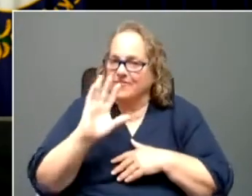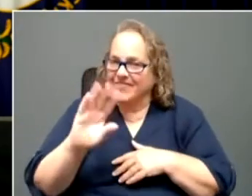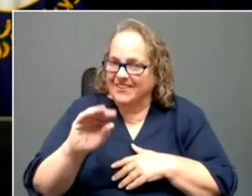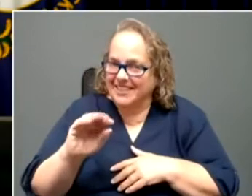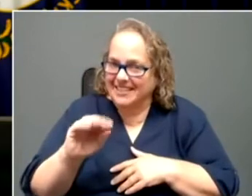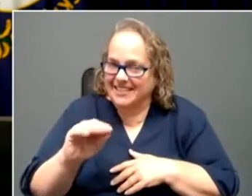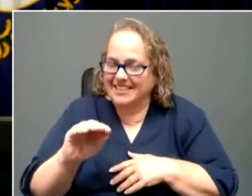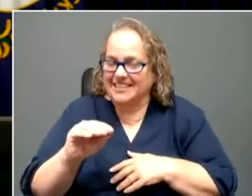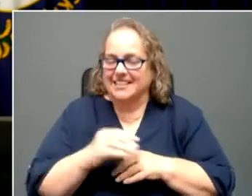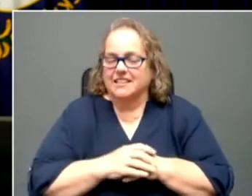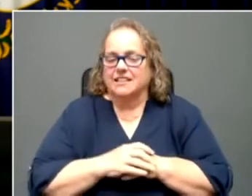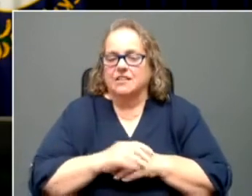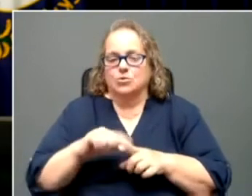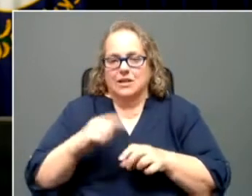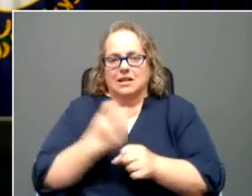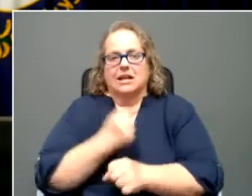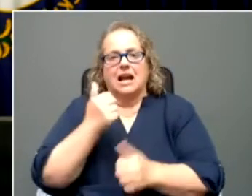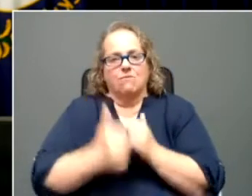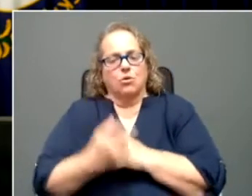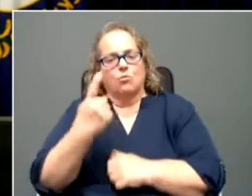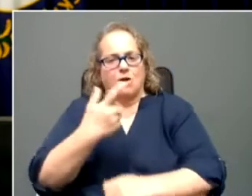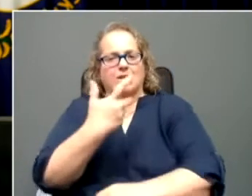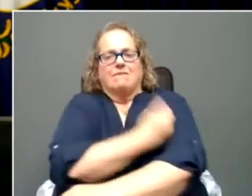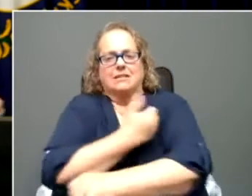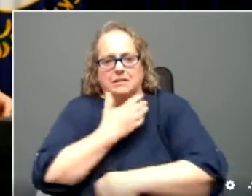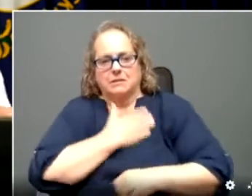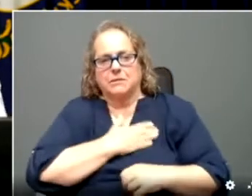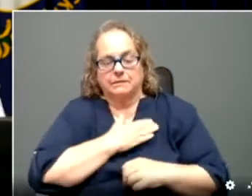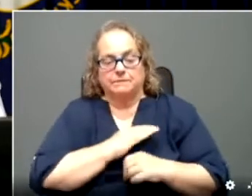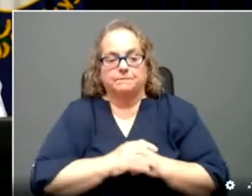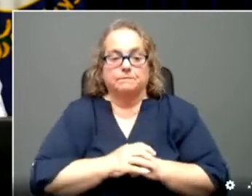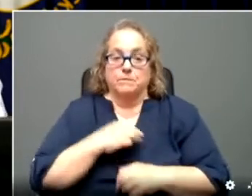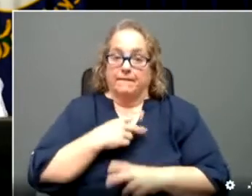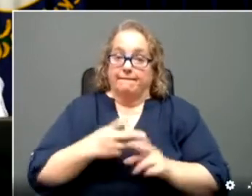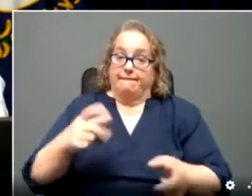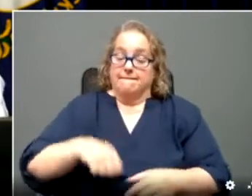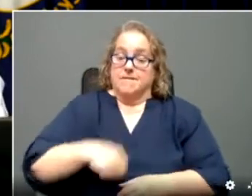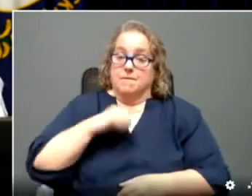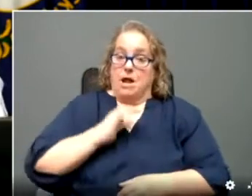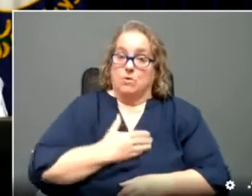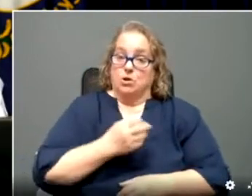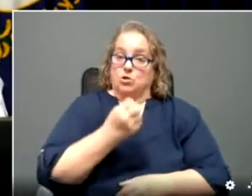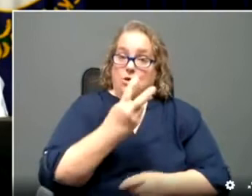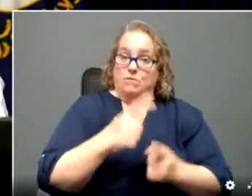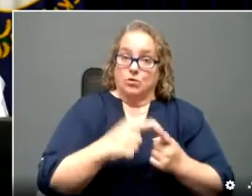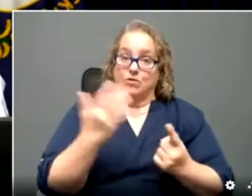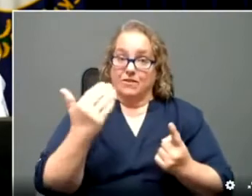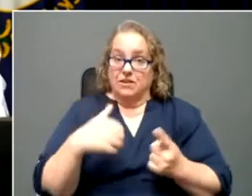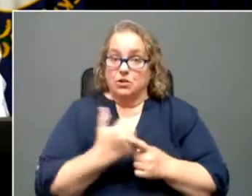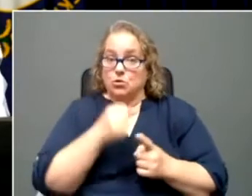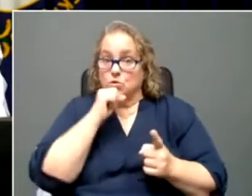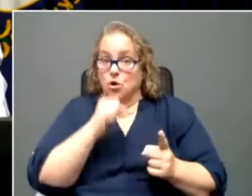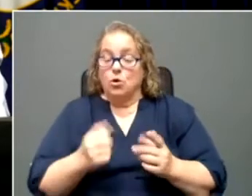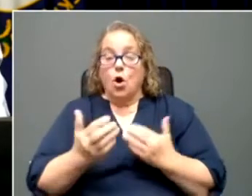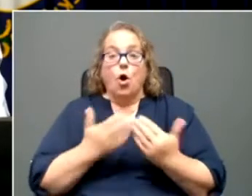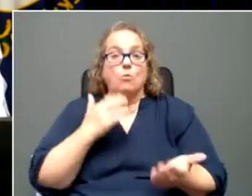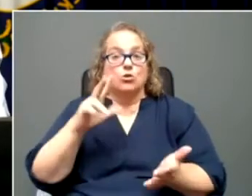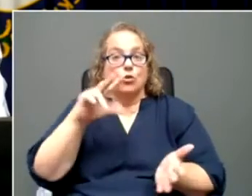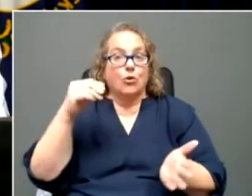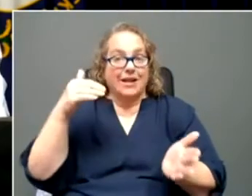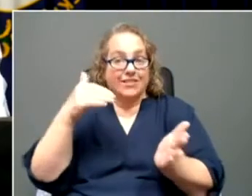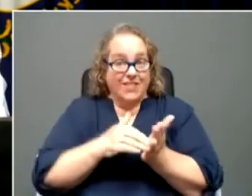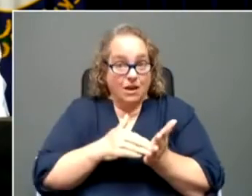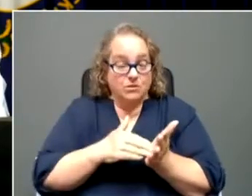getting everybody vaccinated. Uh, also pretty proud of our 12 to 15 year olds, uh, almost 30,000 of them